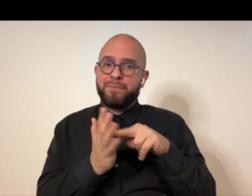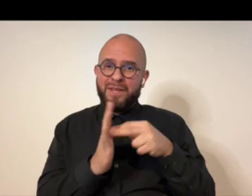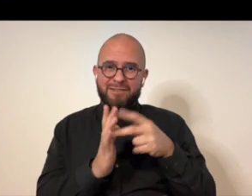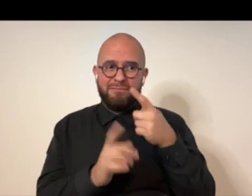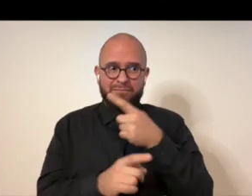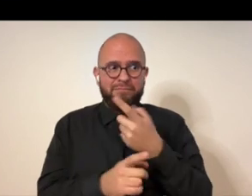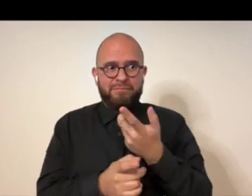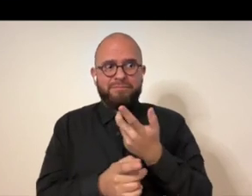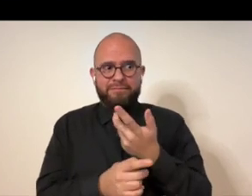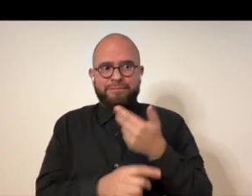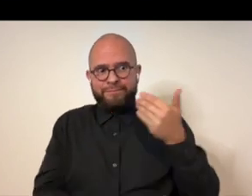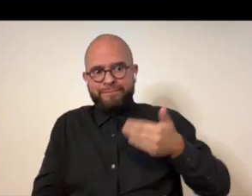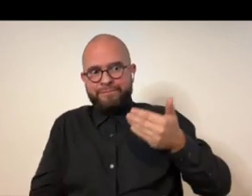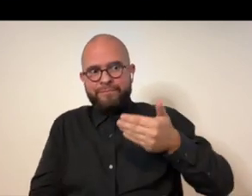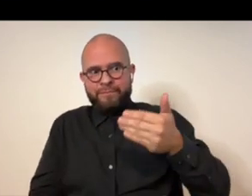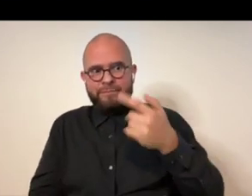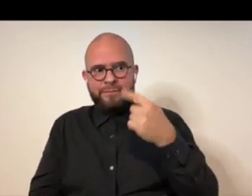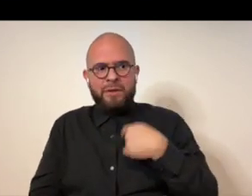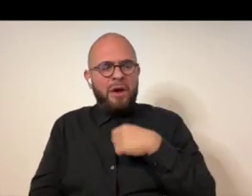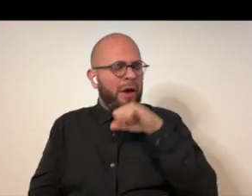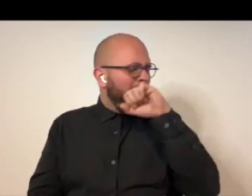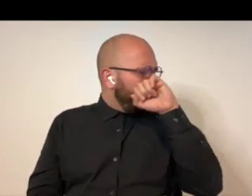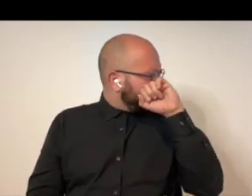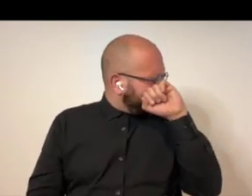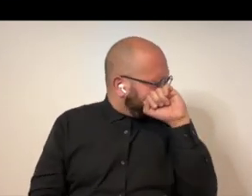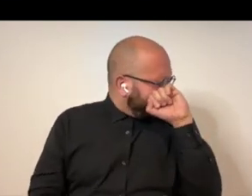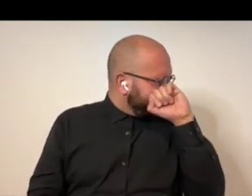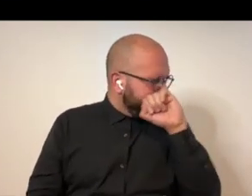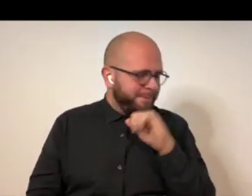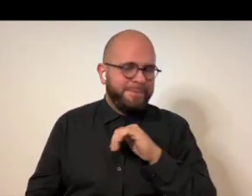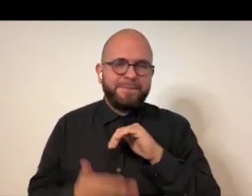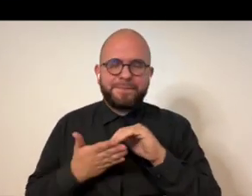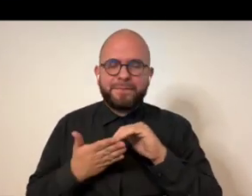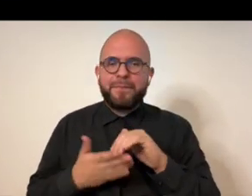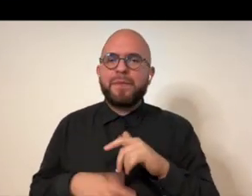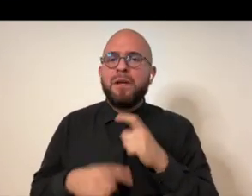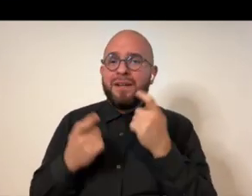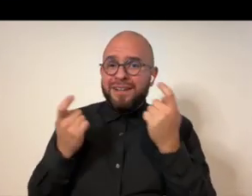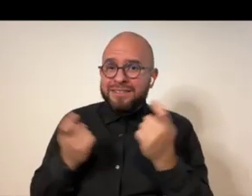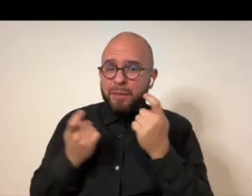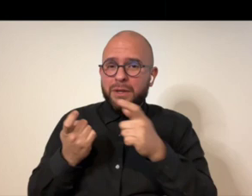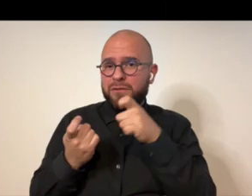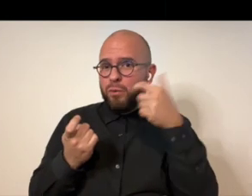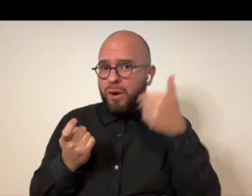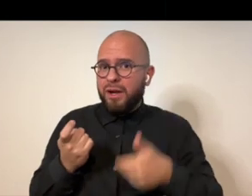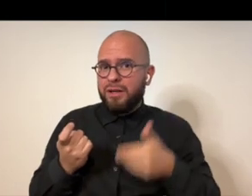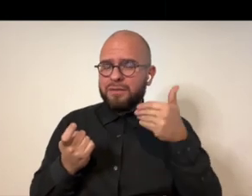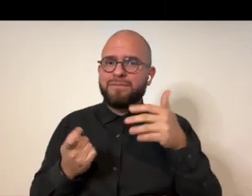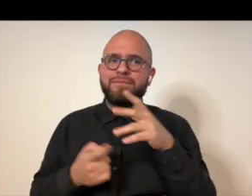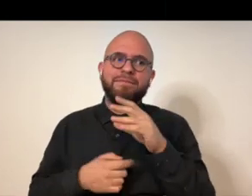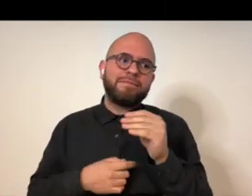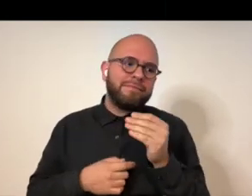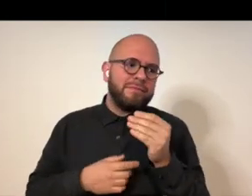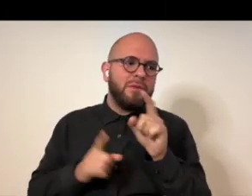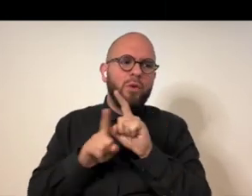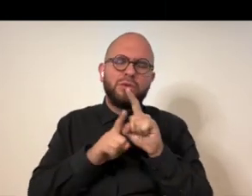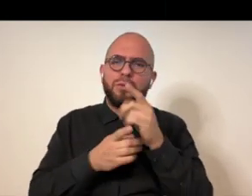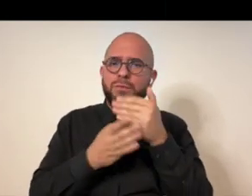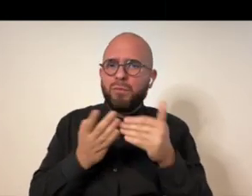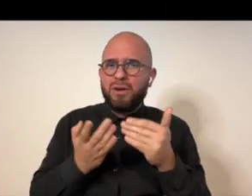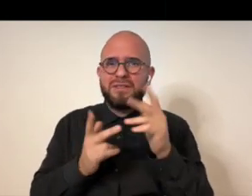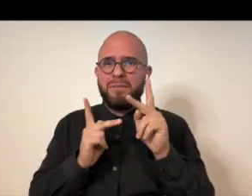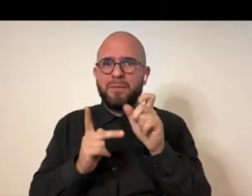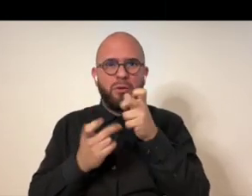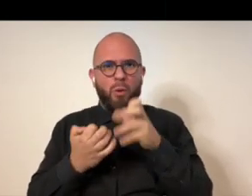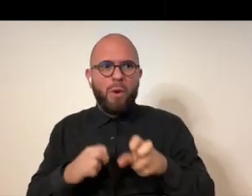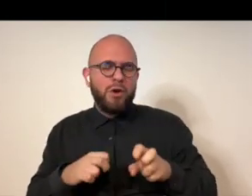respect to the fact that this is a formative thing for me it is like a celebration of who i am but the